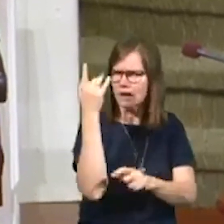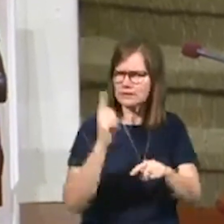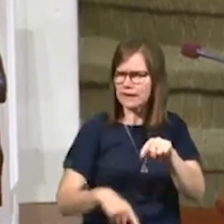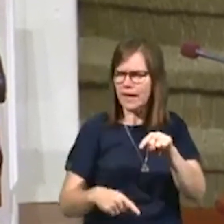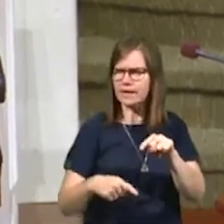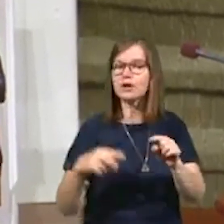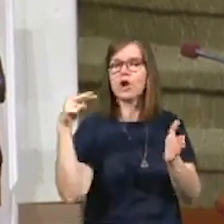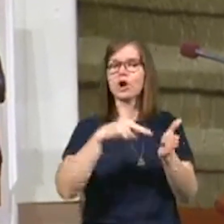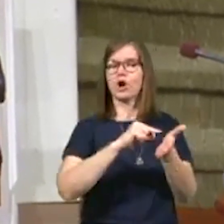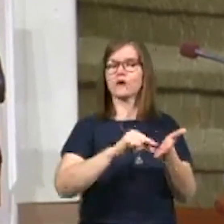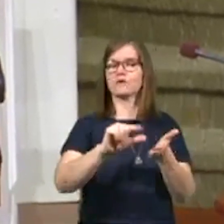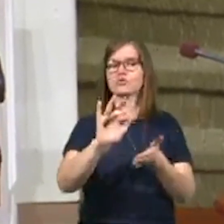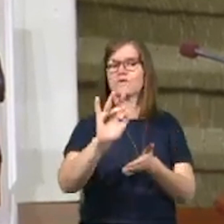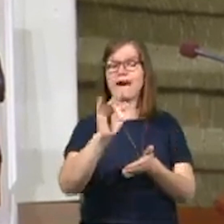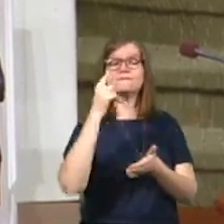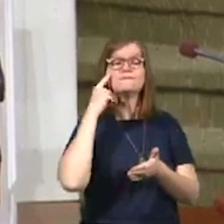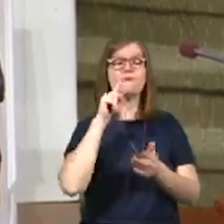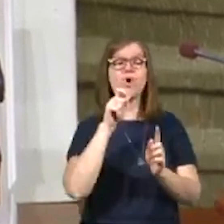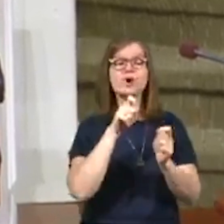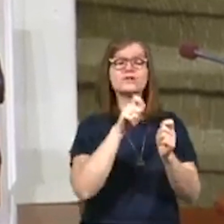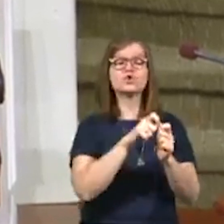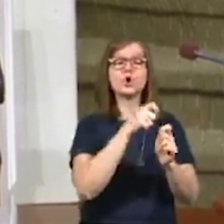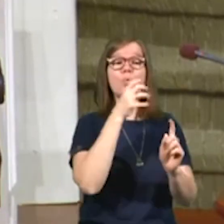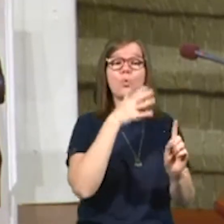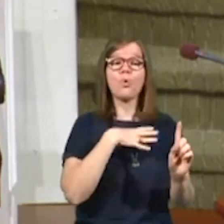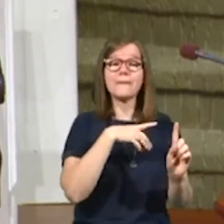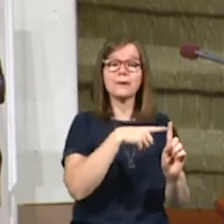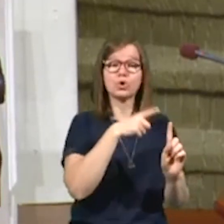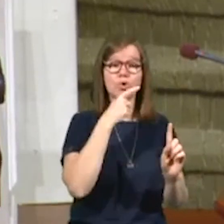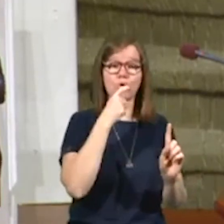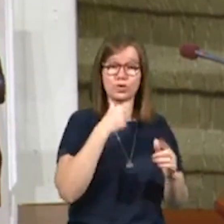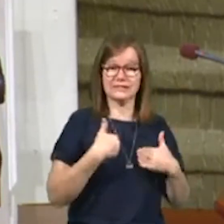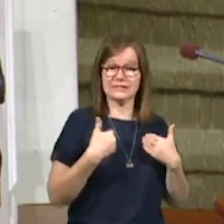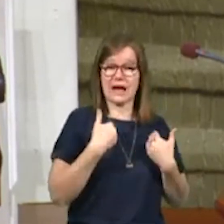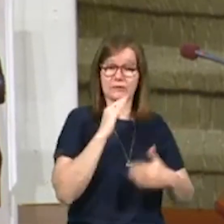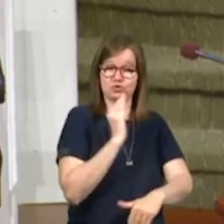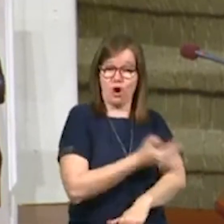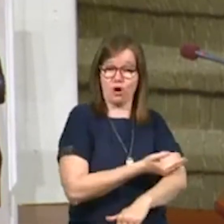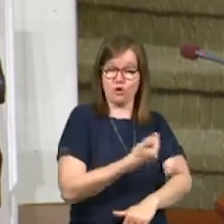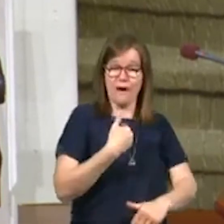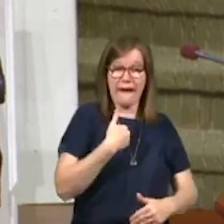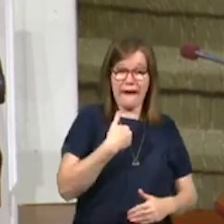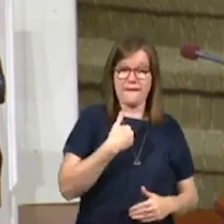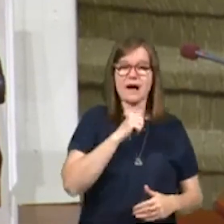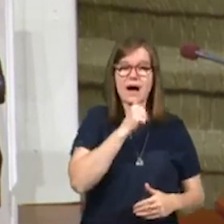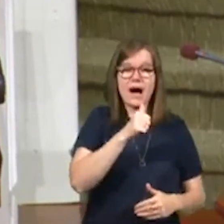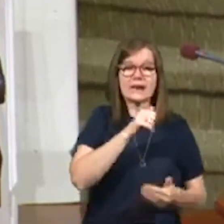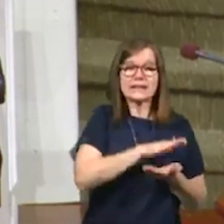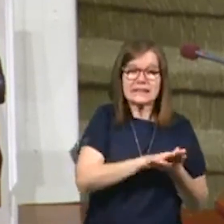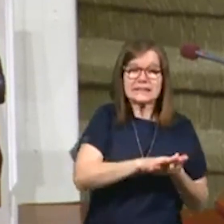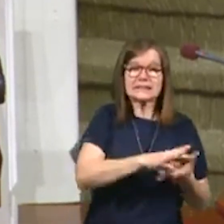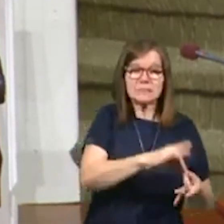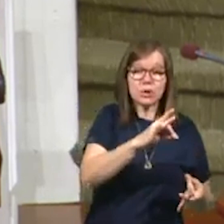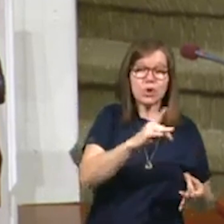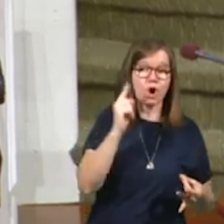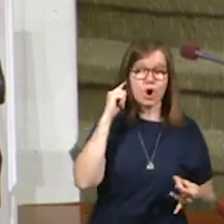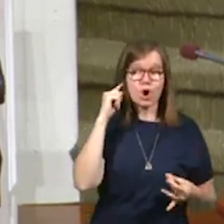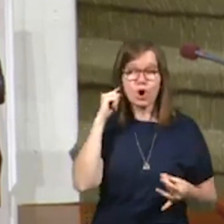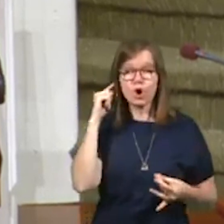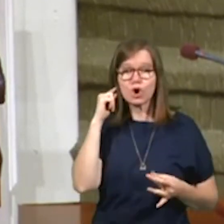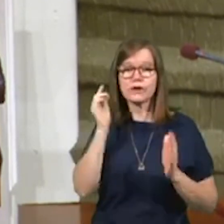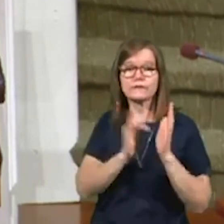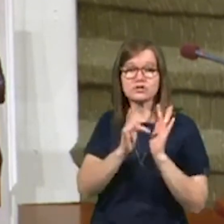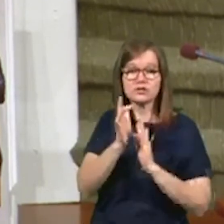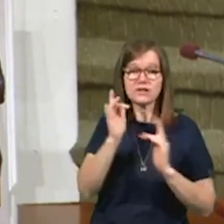verse number 25. The Bible says for a certain woman whose young daughter had an unclean spirit heard of him and came and